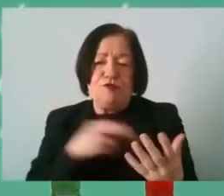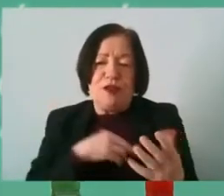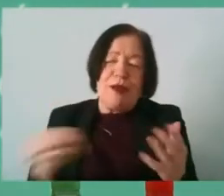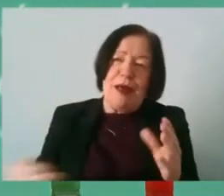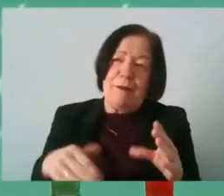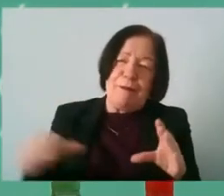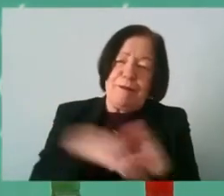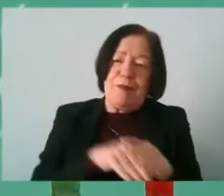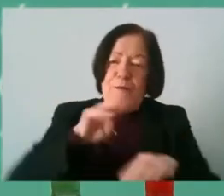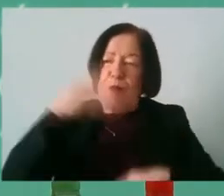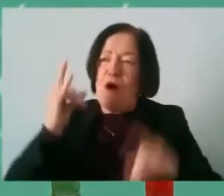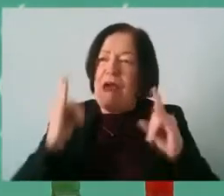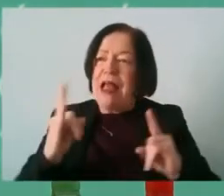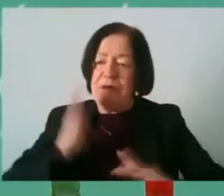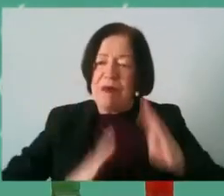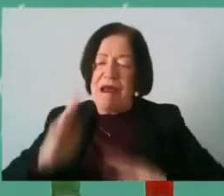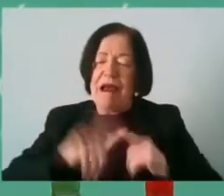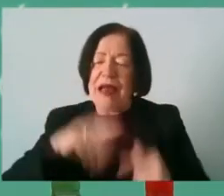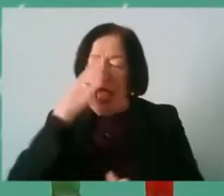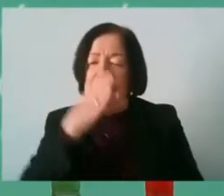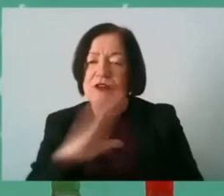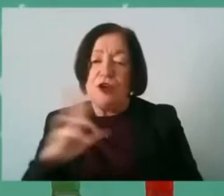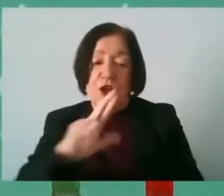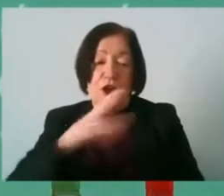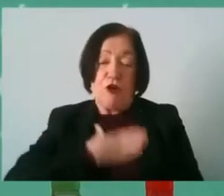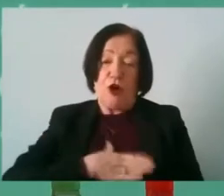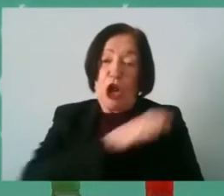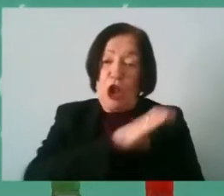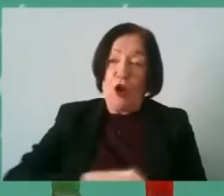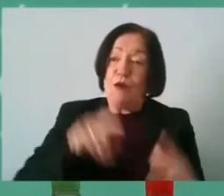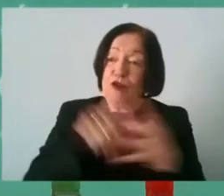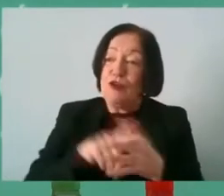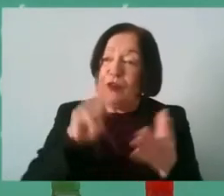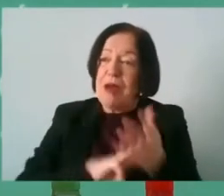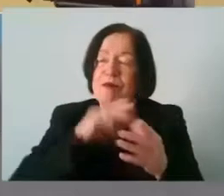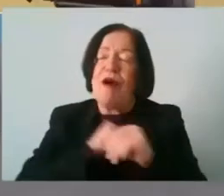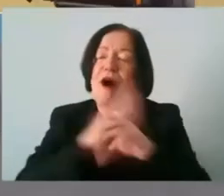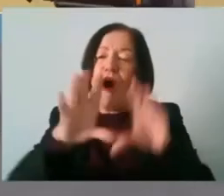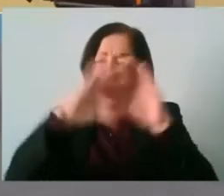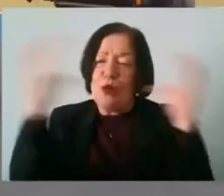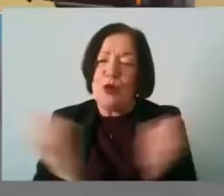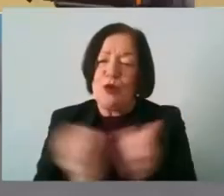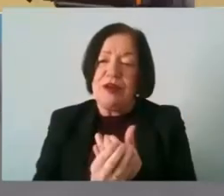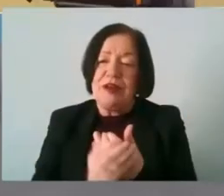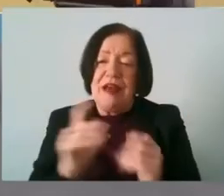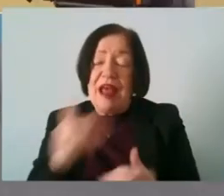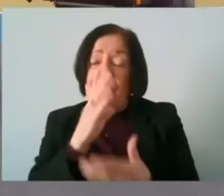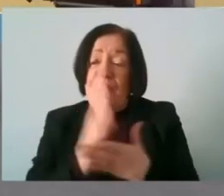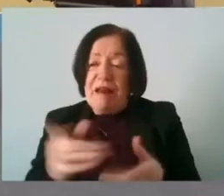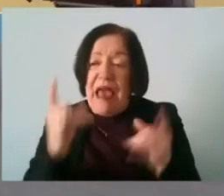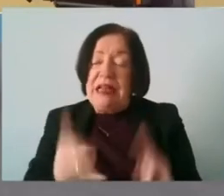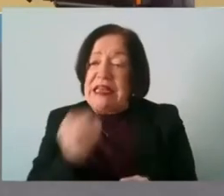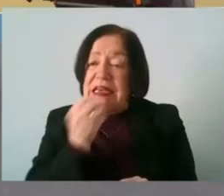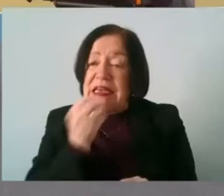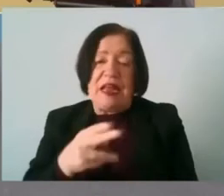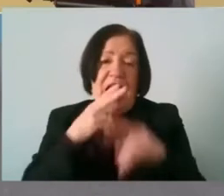behaviors and attitudes not just in the club and through the members but also to the wider community and I assume part of it is like healthy eating getting out getting